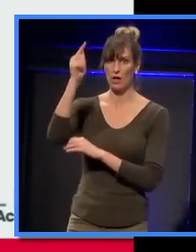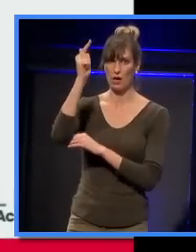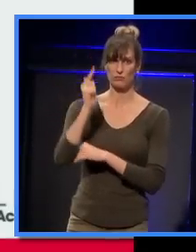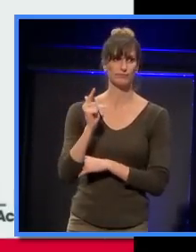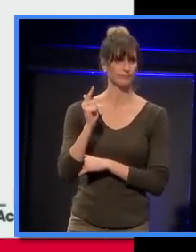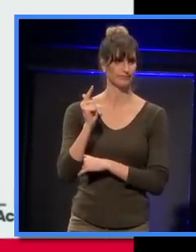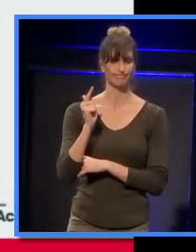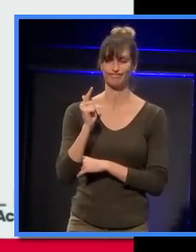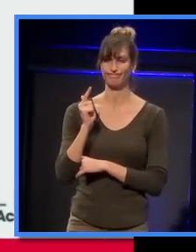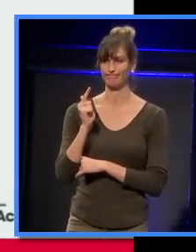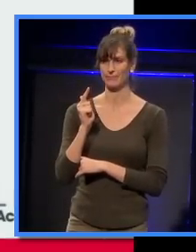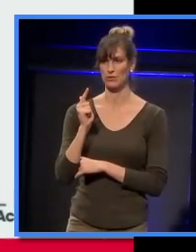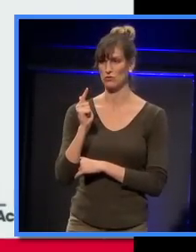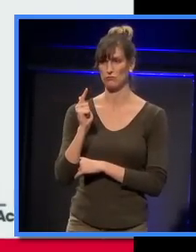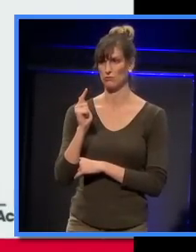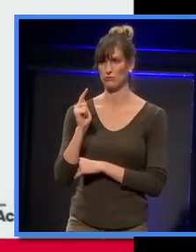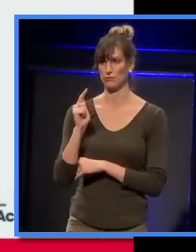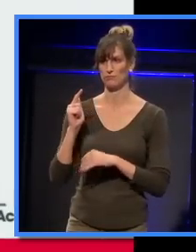hospitalised as well.